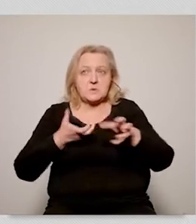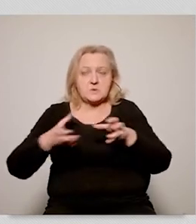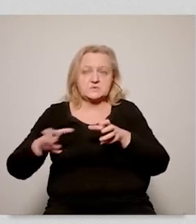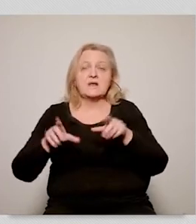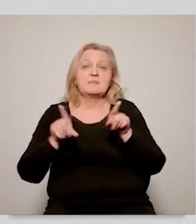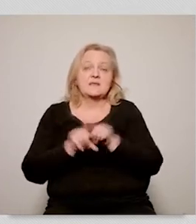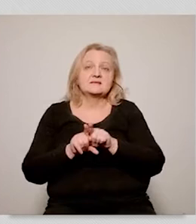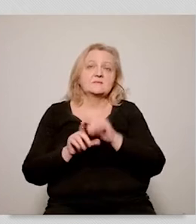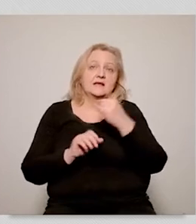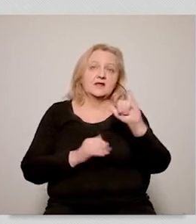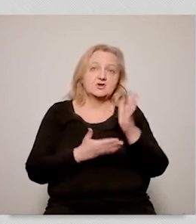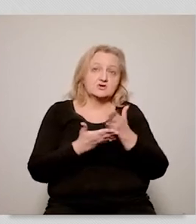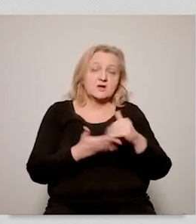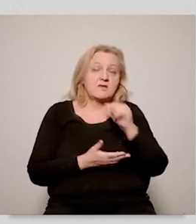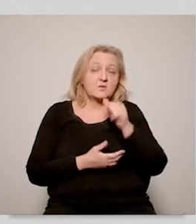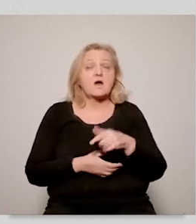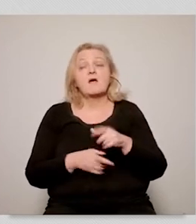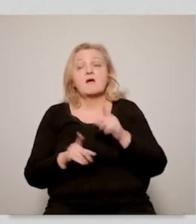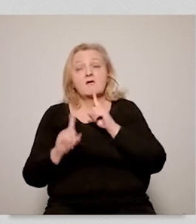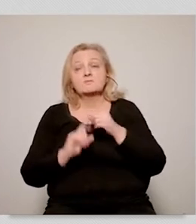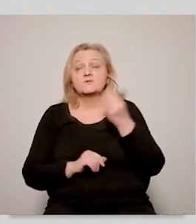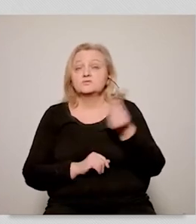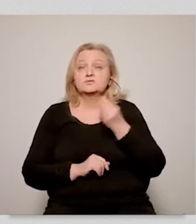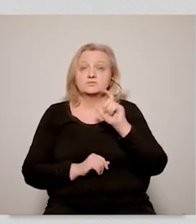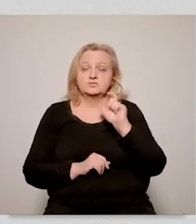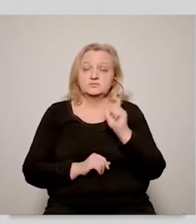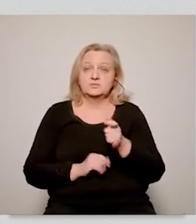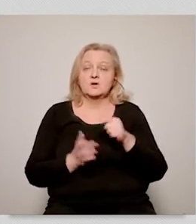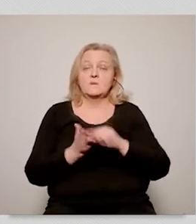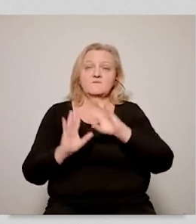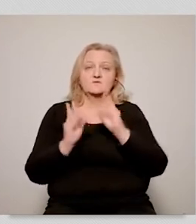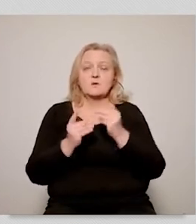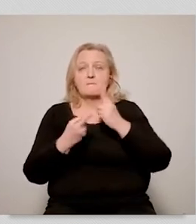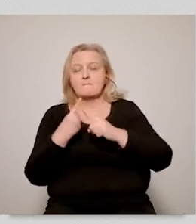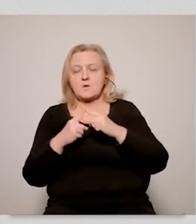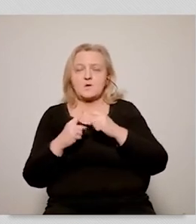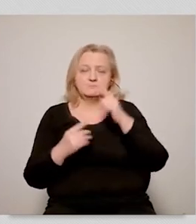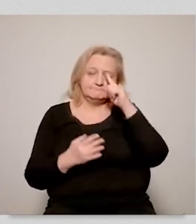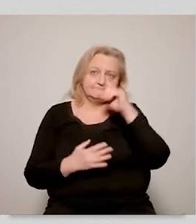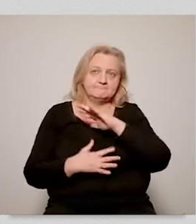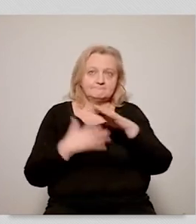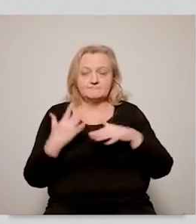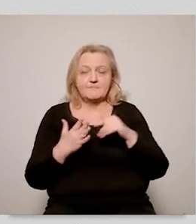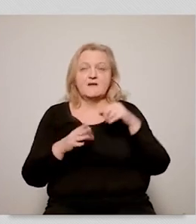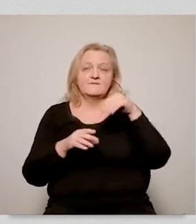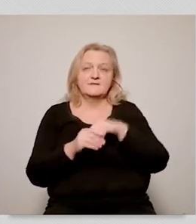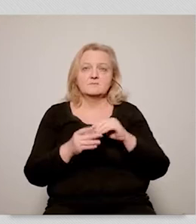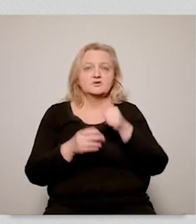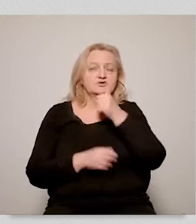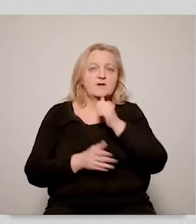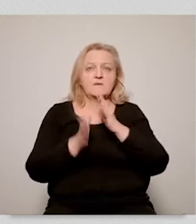example which is now being set by Poland. And we are going to talk about how this political